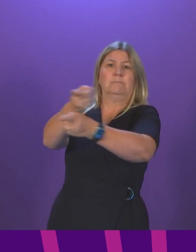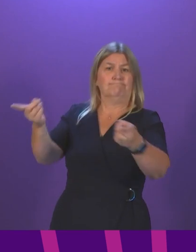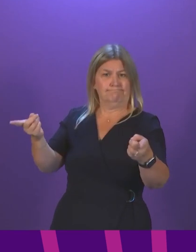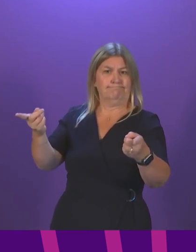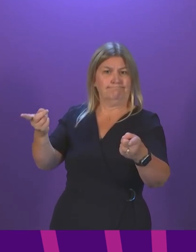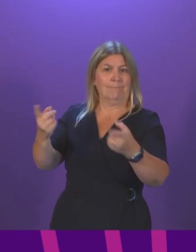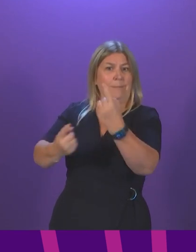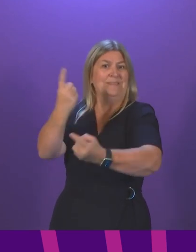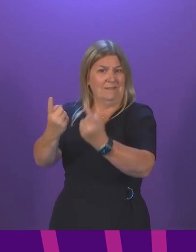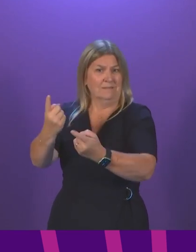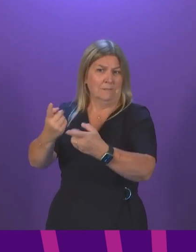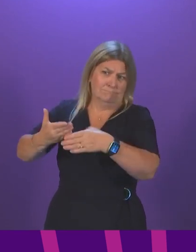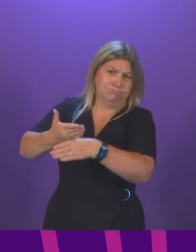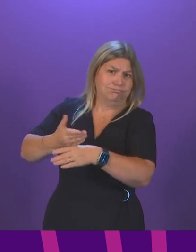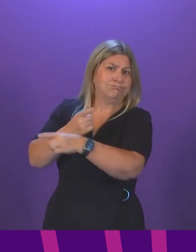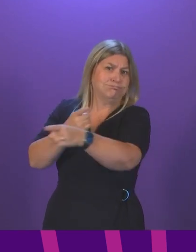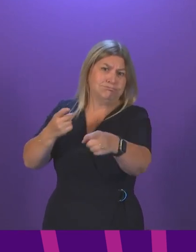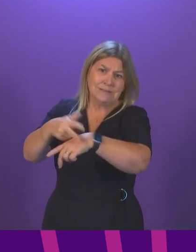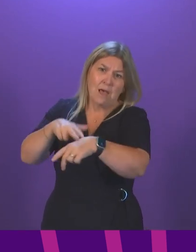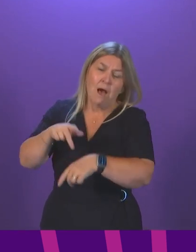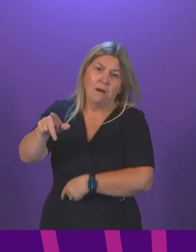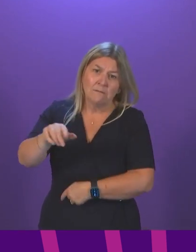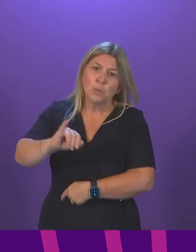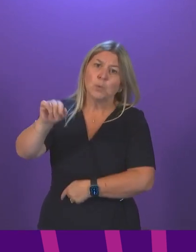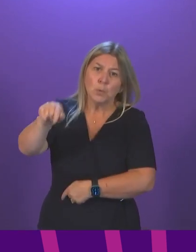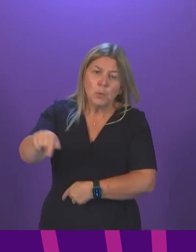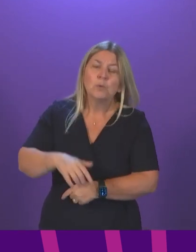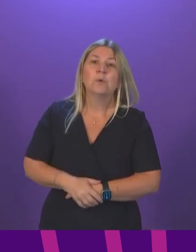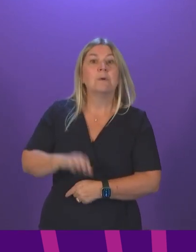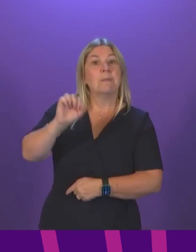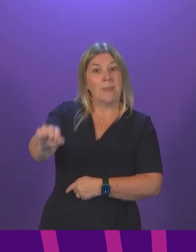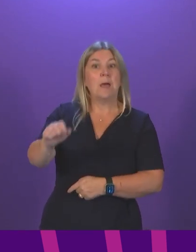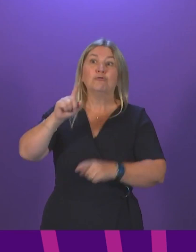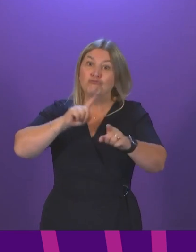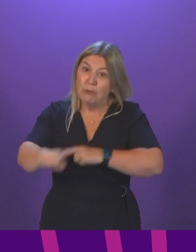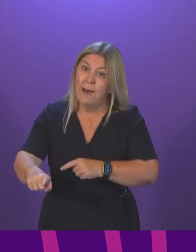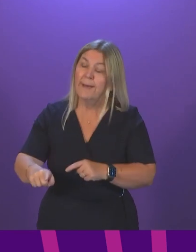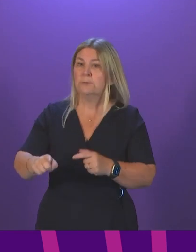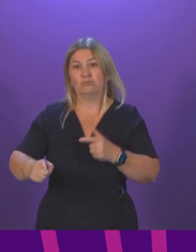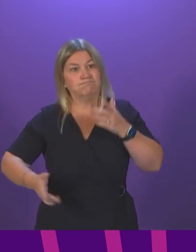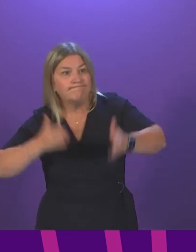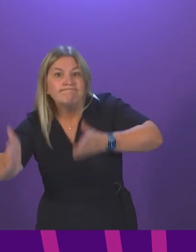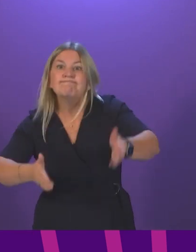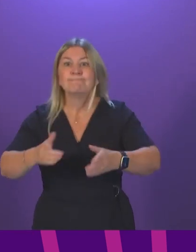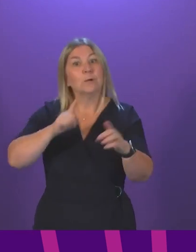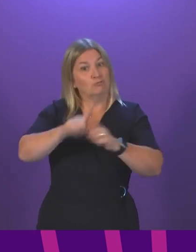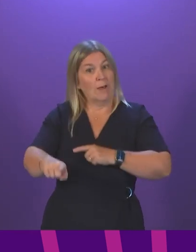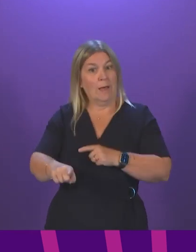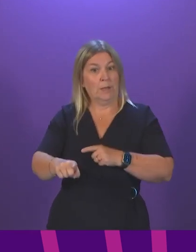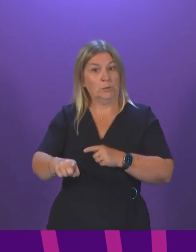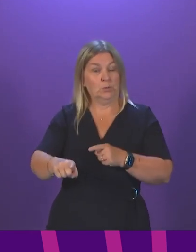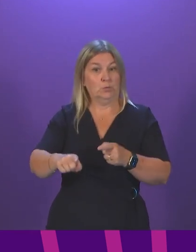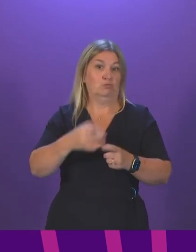for the work they are doing in such difficult circumstances. While they are responding heroically to these challenges, I